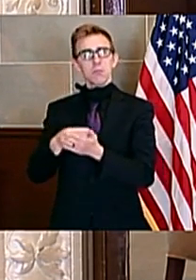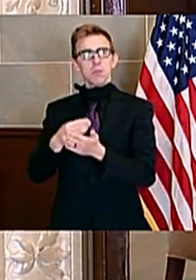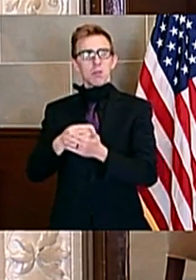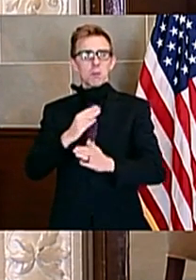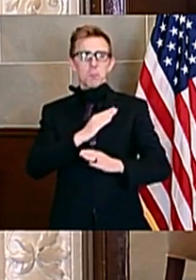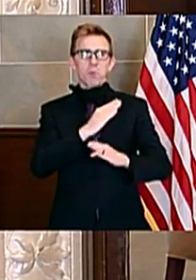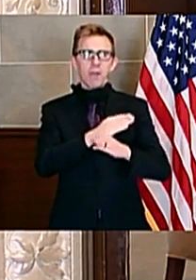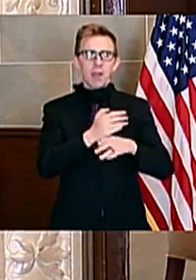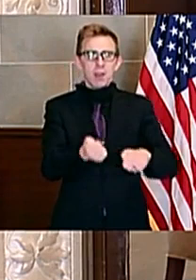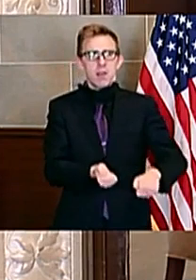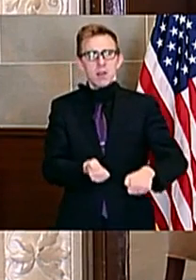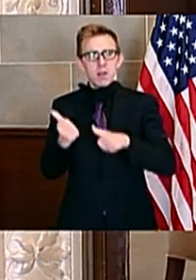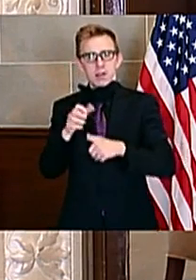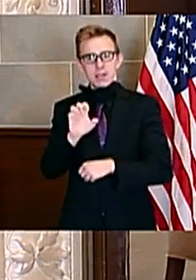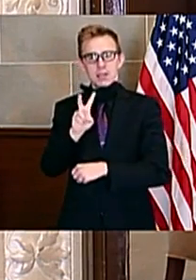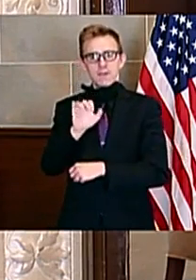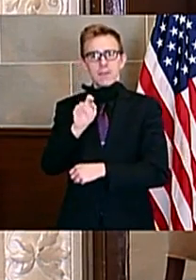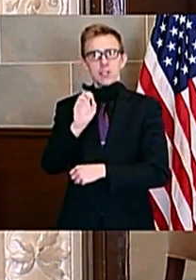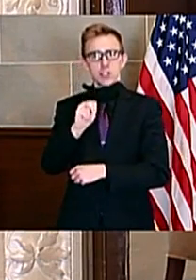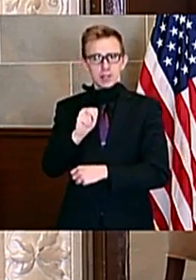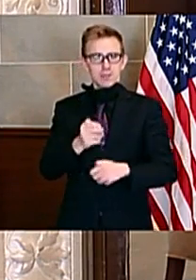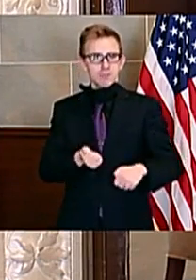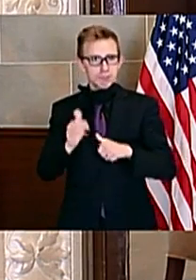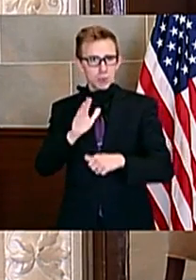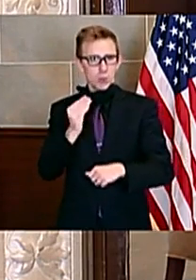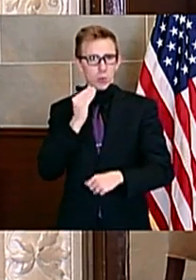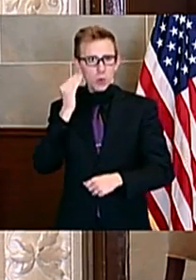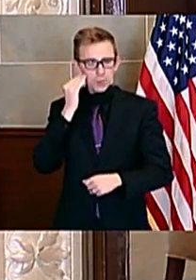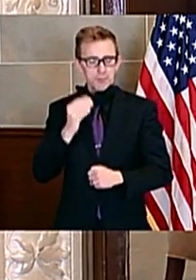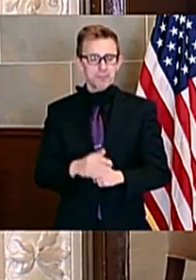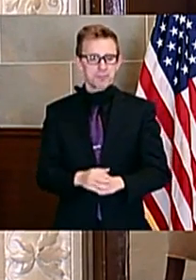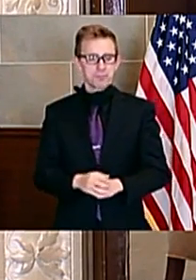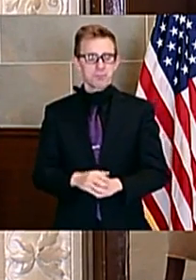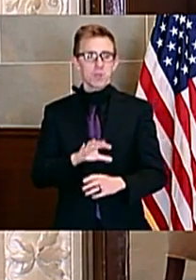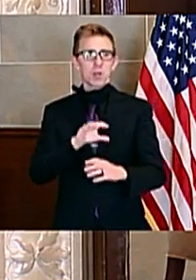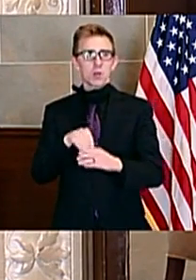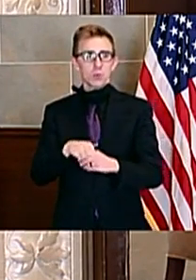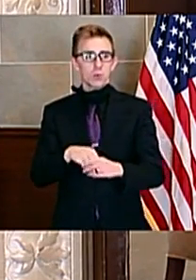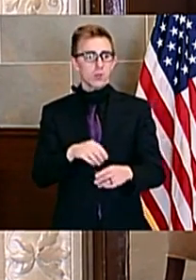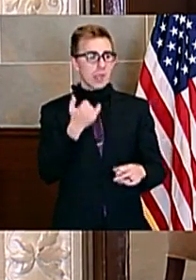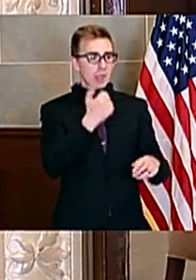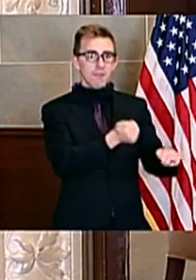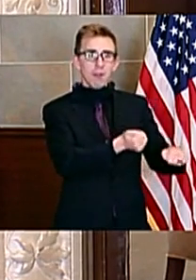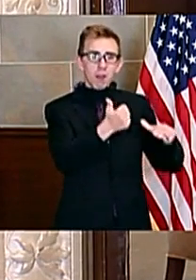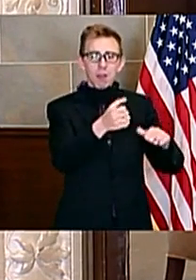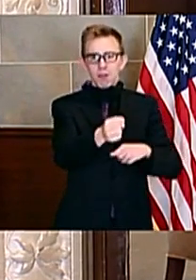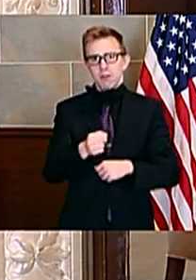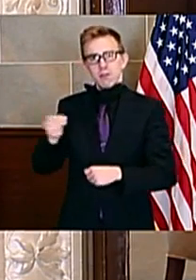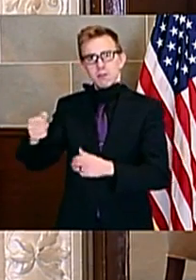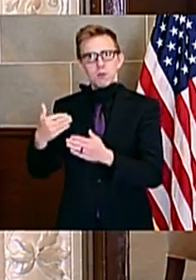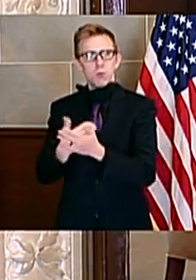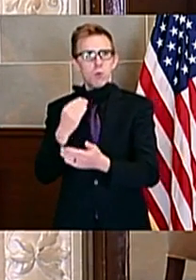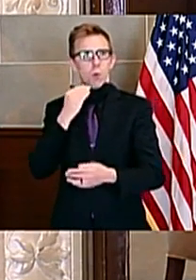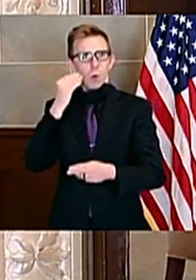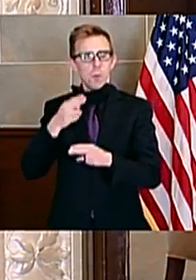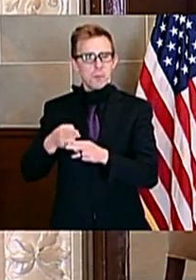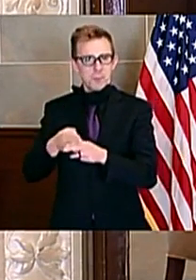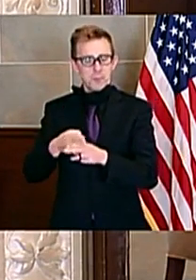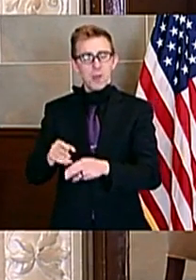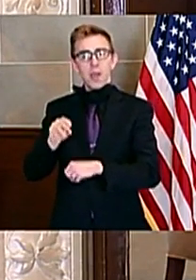prevention assistance, including rapid rehousing, housing counseling,